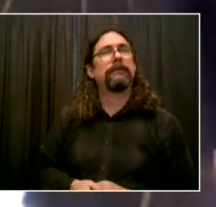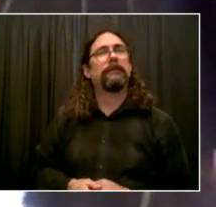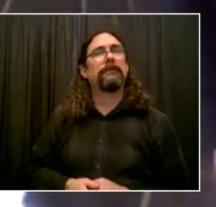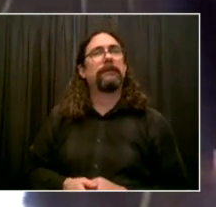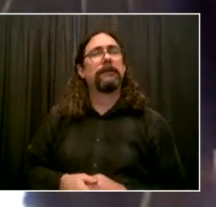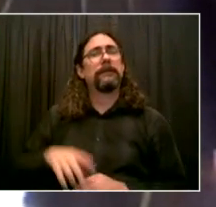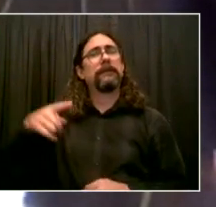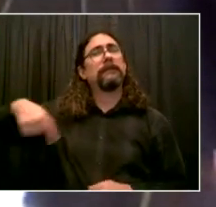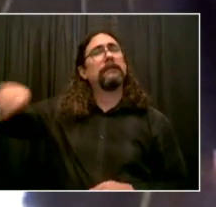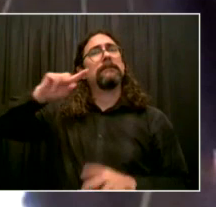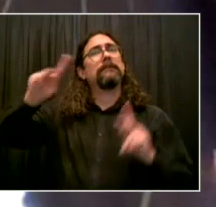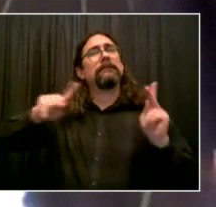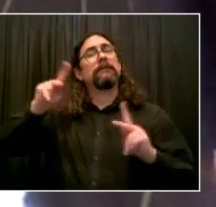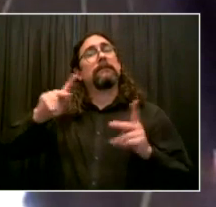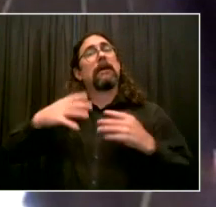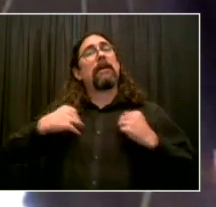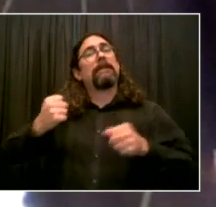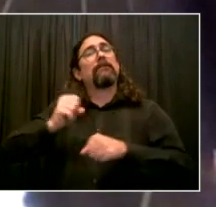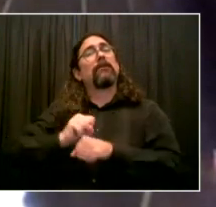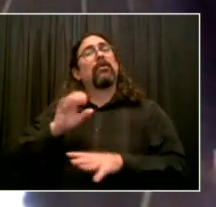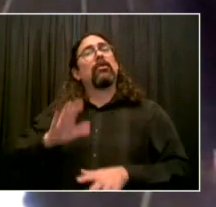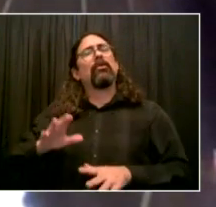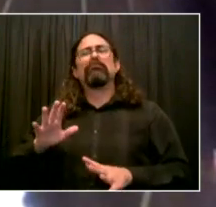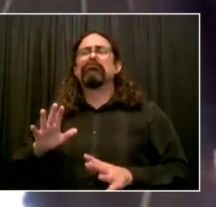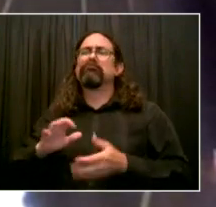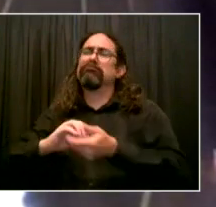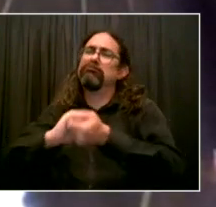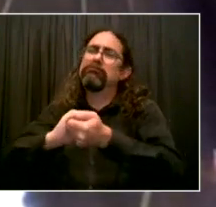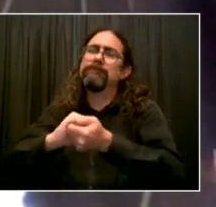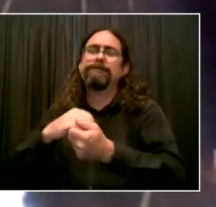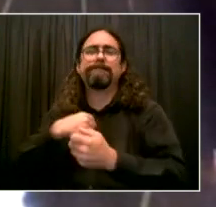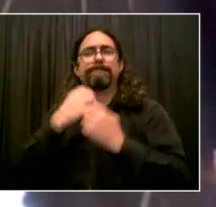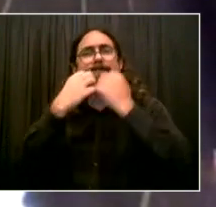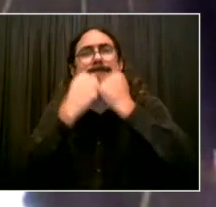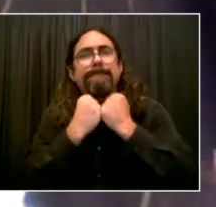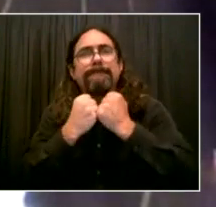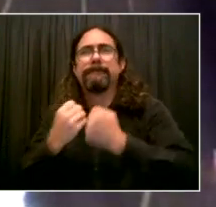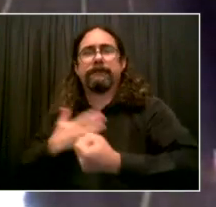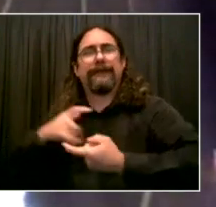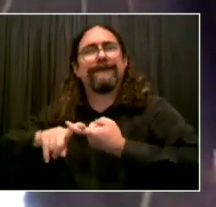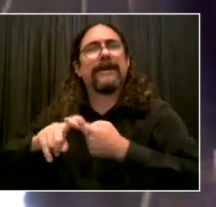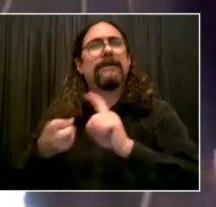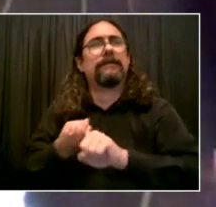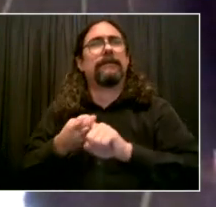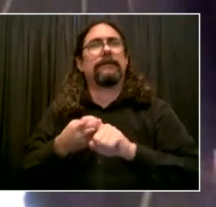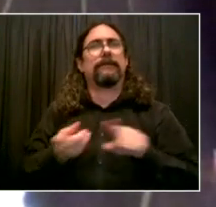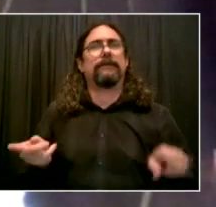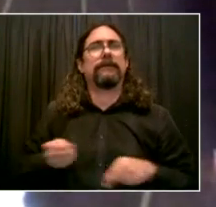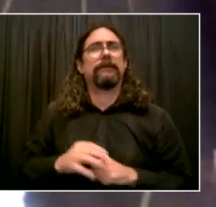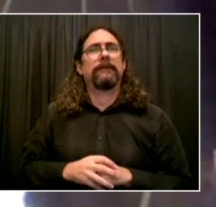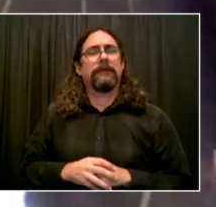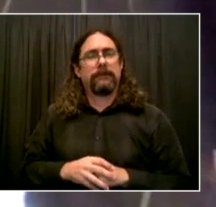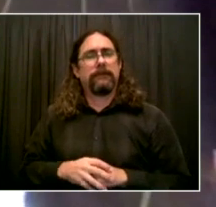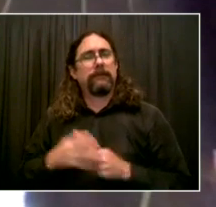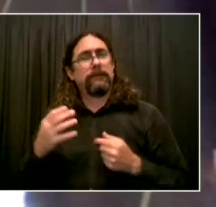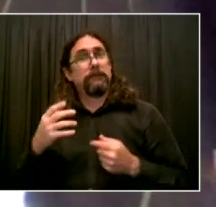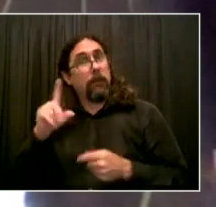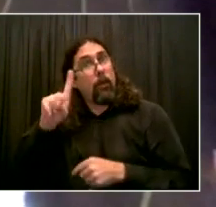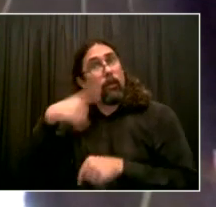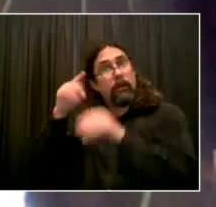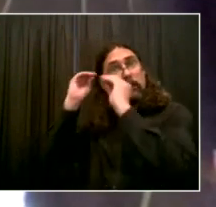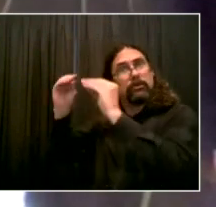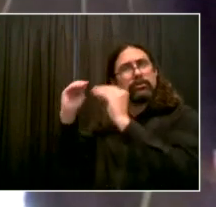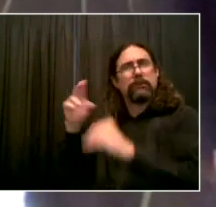teachers. By walking with and working with them, I have learned about the daily challenges of my patients,